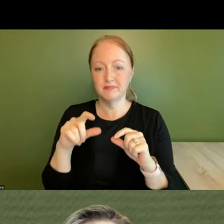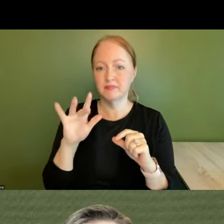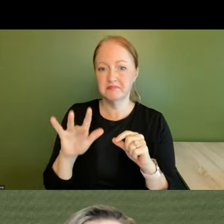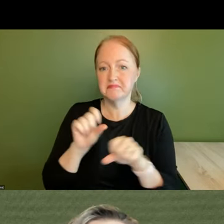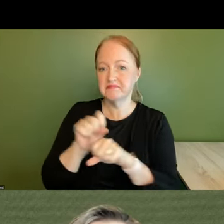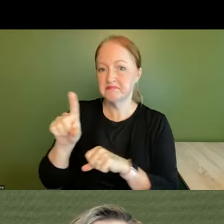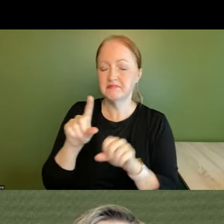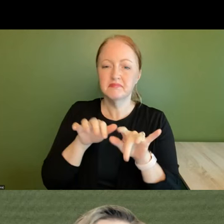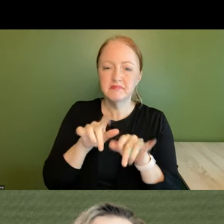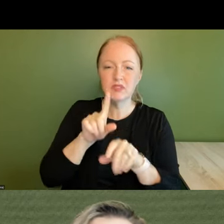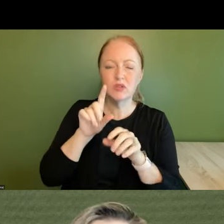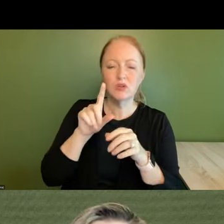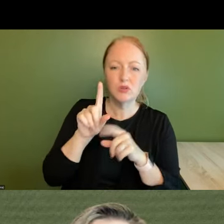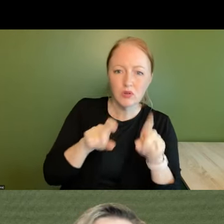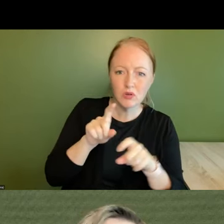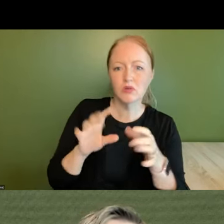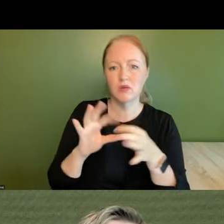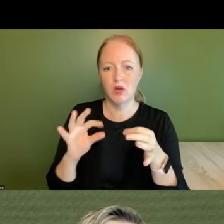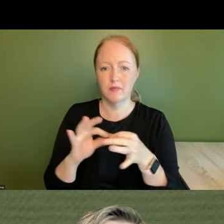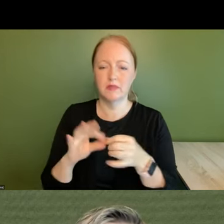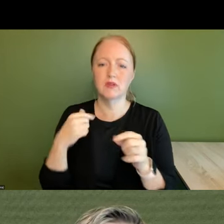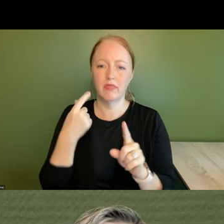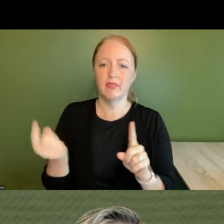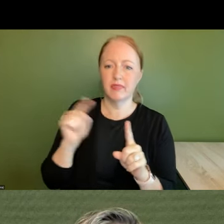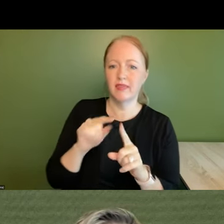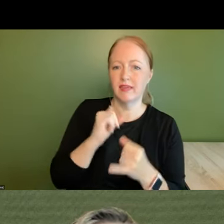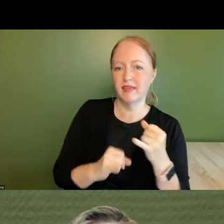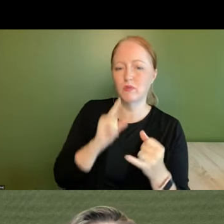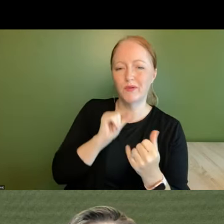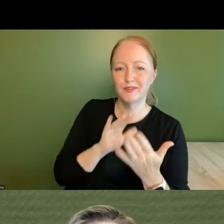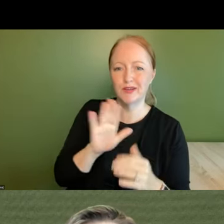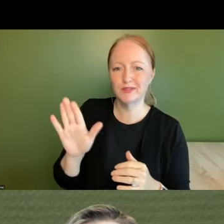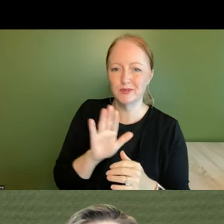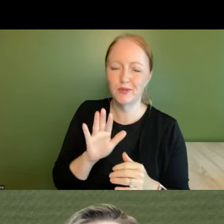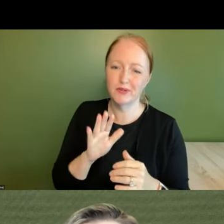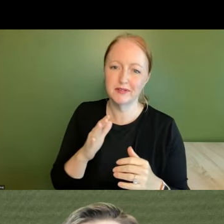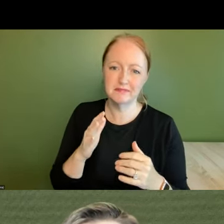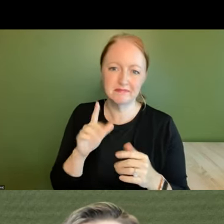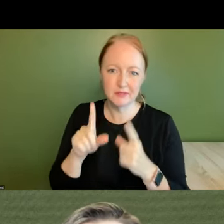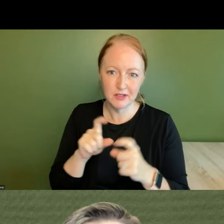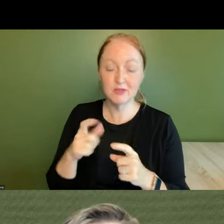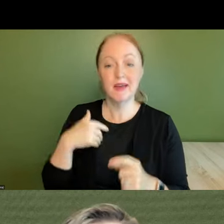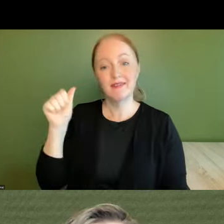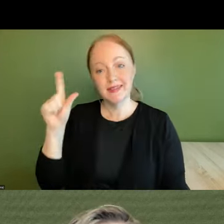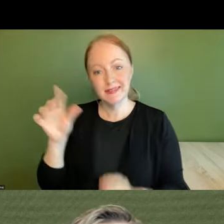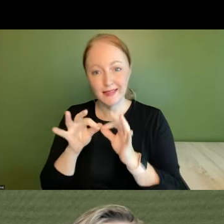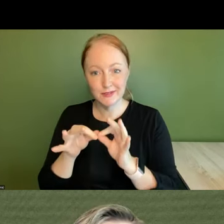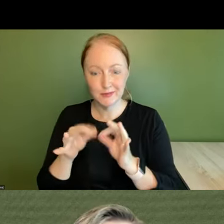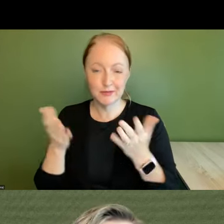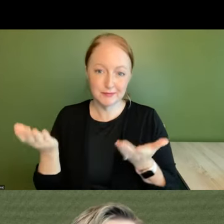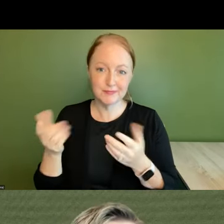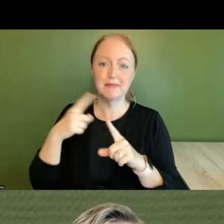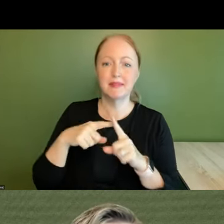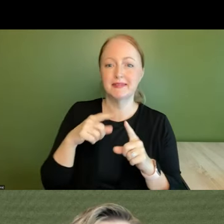submit your questions and comments throughout we'll we'll circle back to them at the end we do have asl interpretation as well as